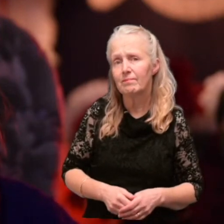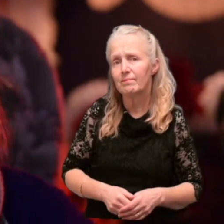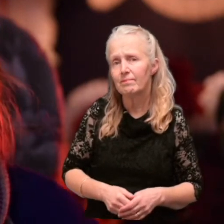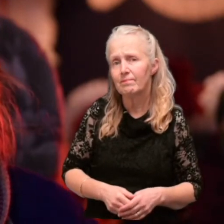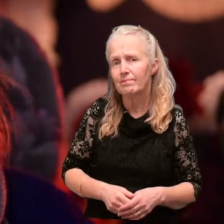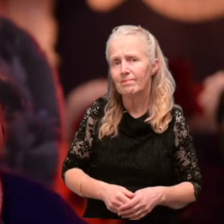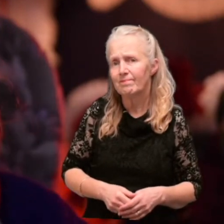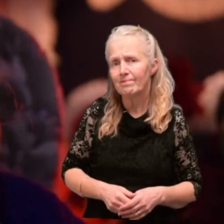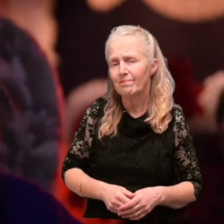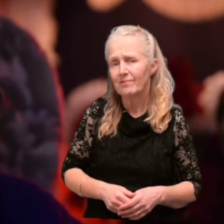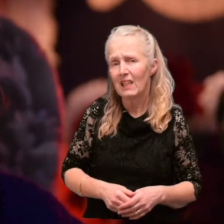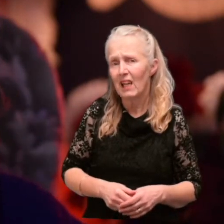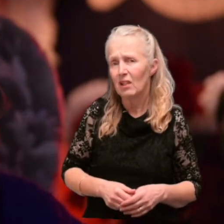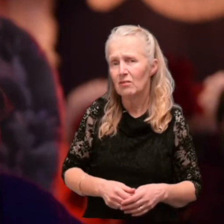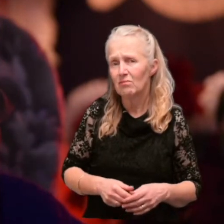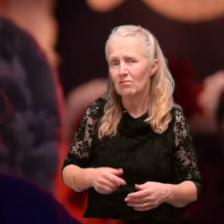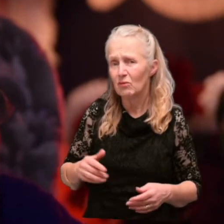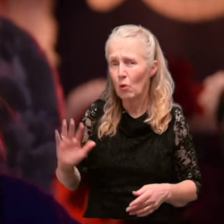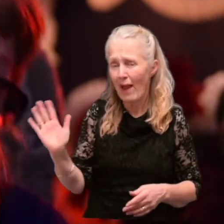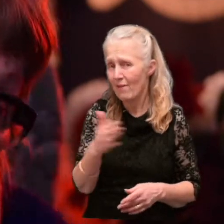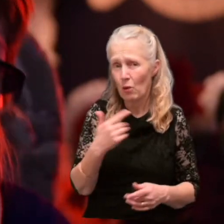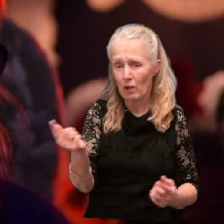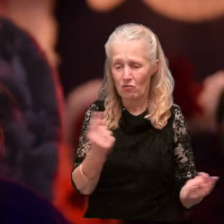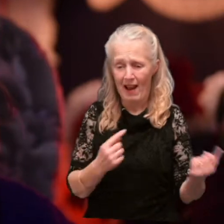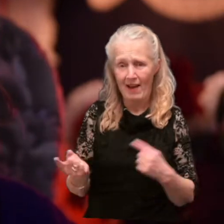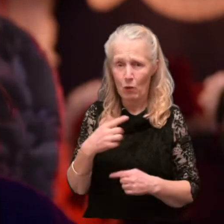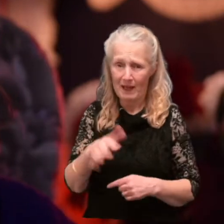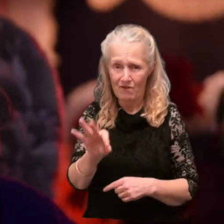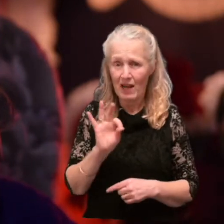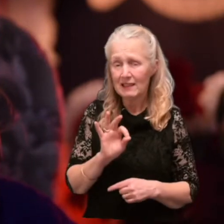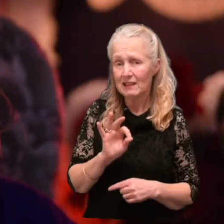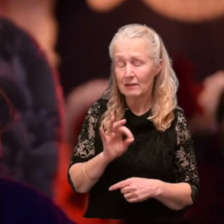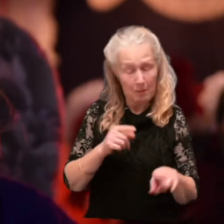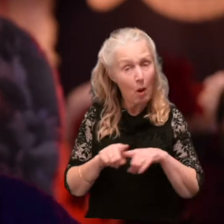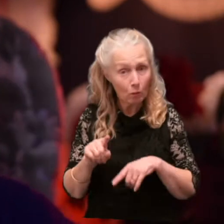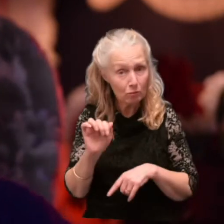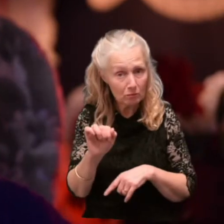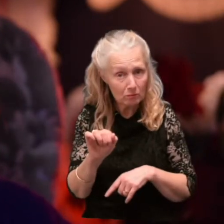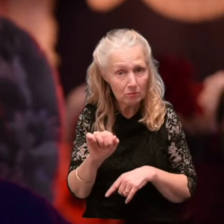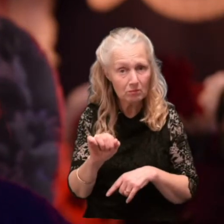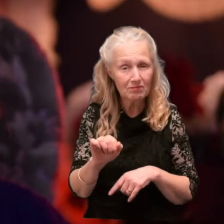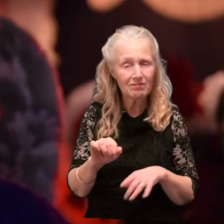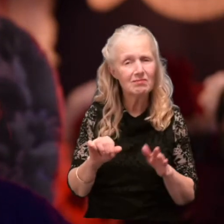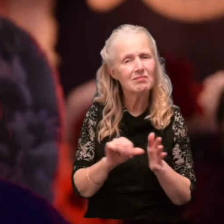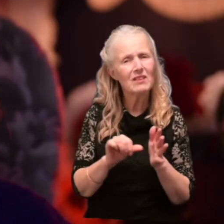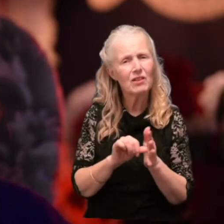Not everybody turns up who's been invited. Although most do. It's difficult to tell.